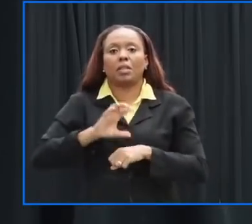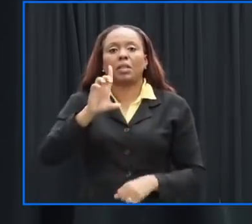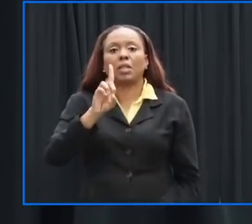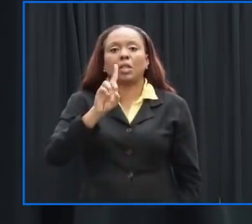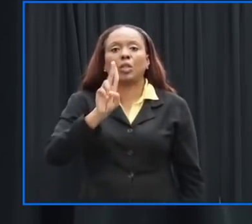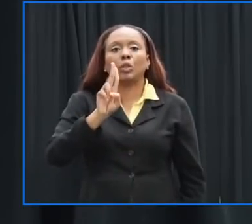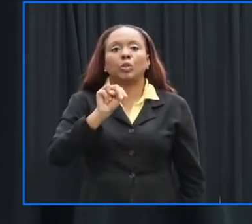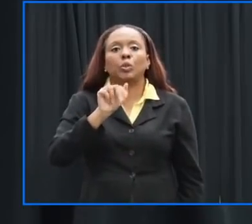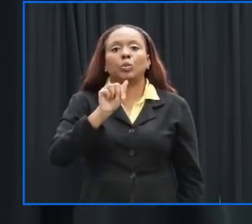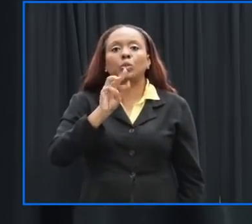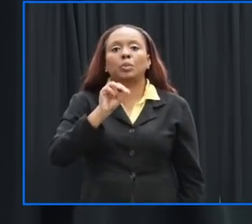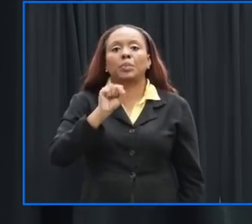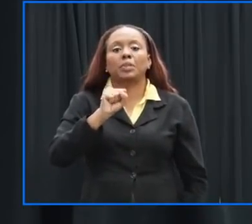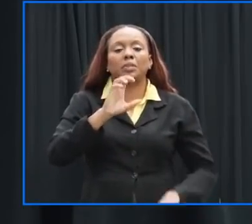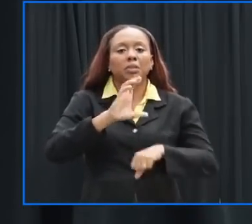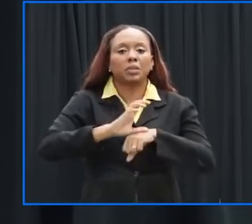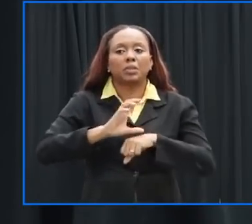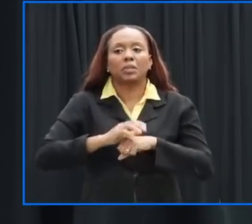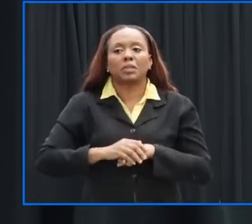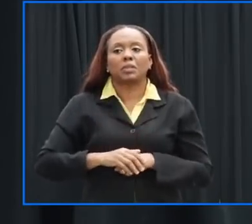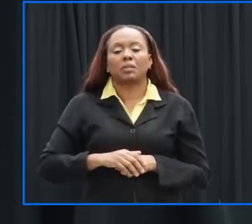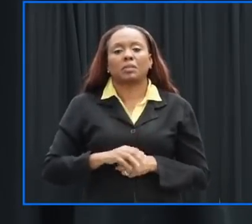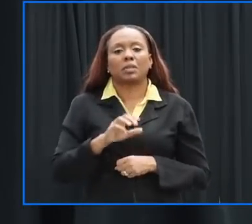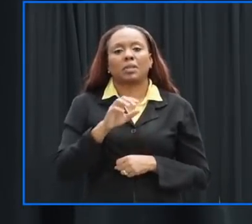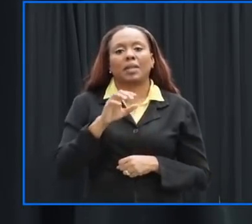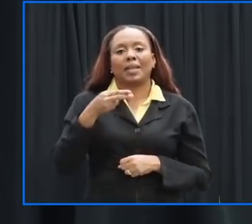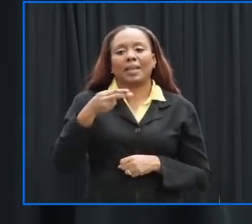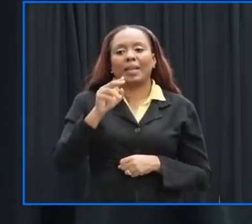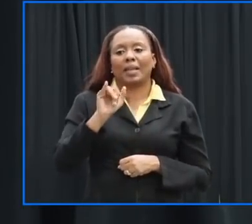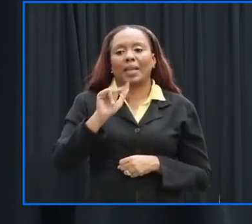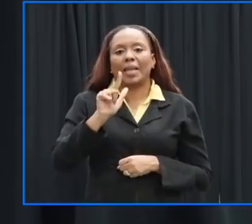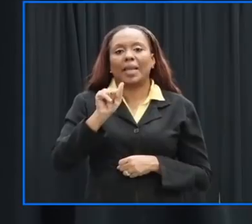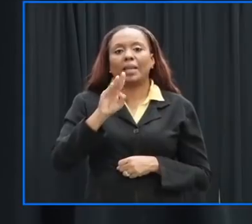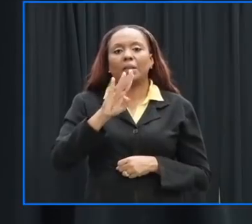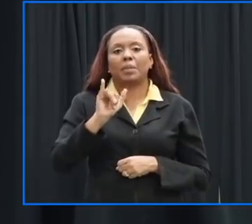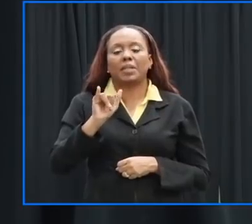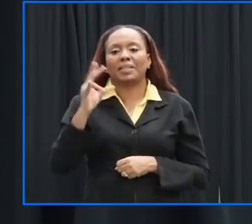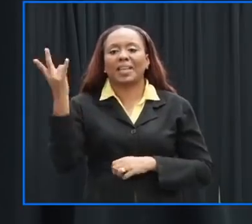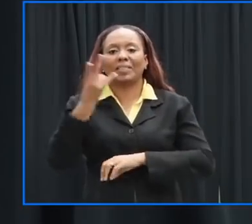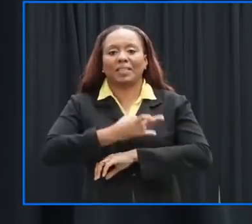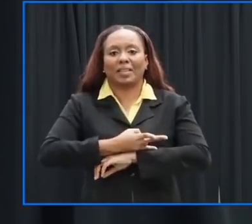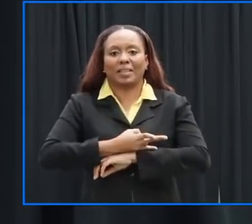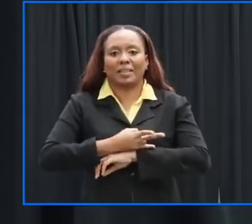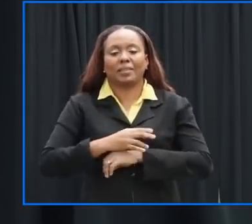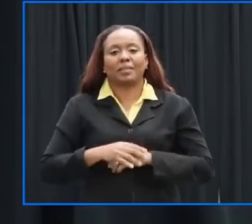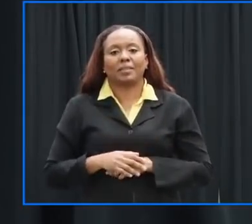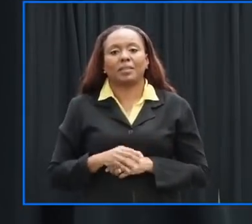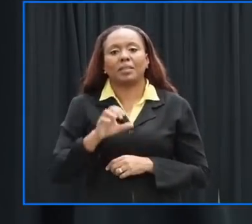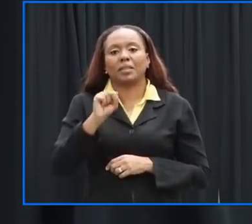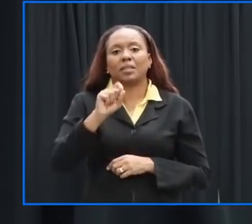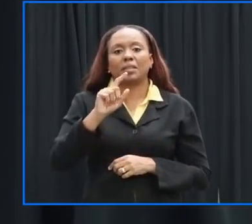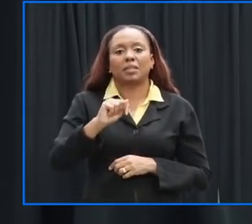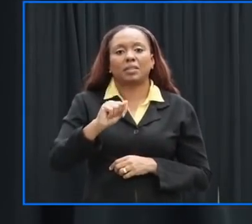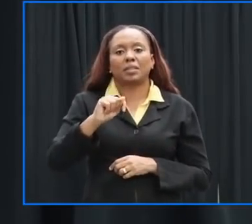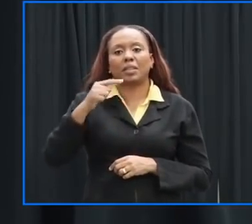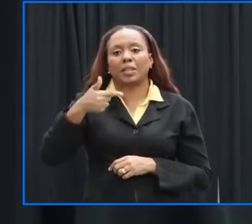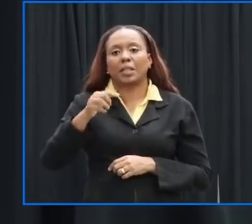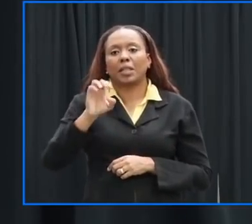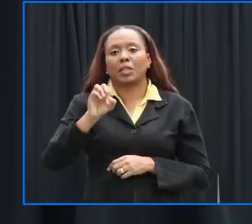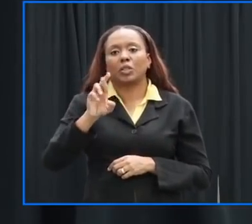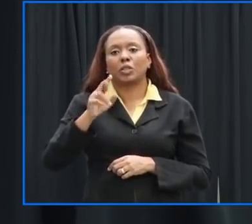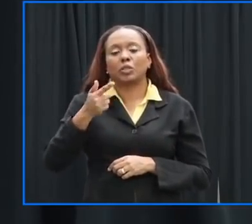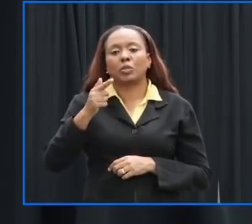dunamis outreach ministries in saint andrew hillaby seventh day adventist church saint george ellerton